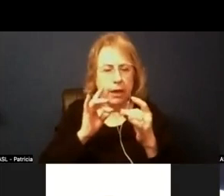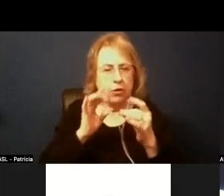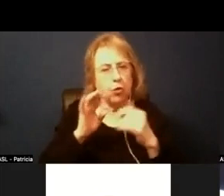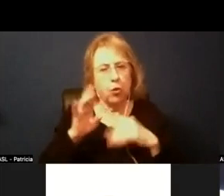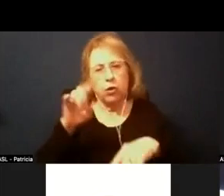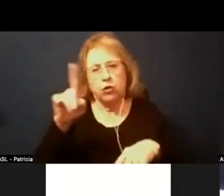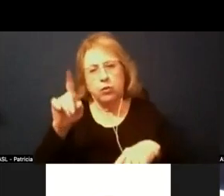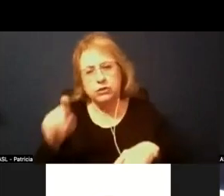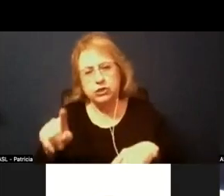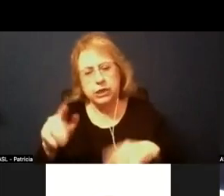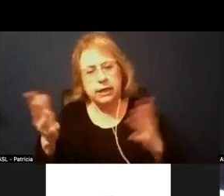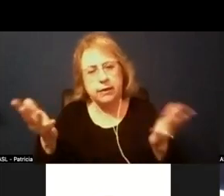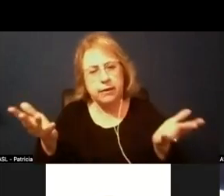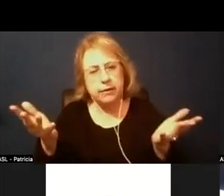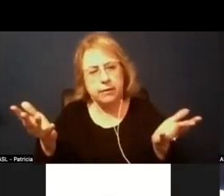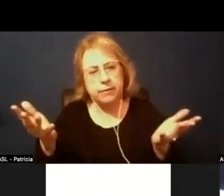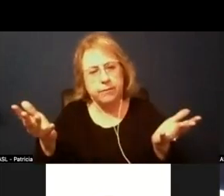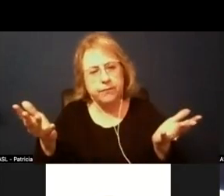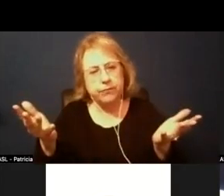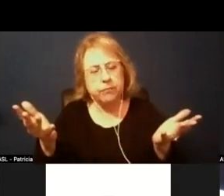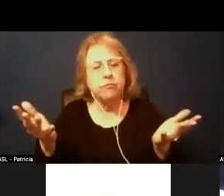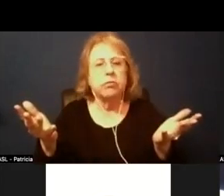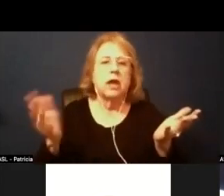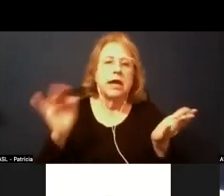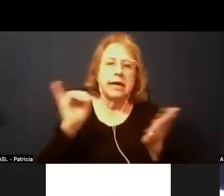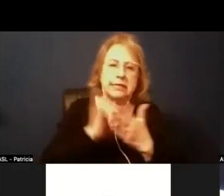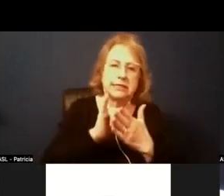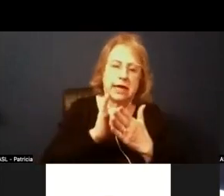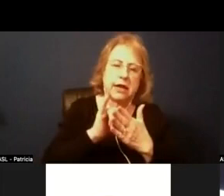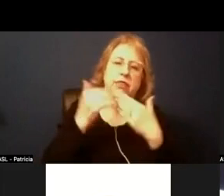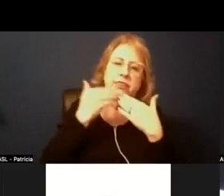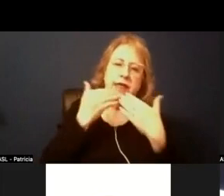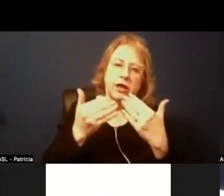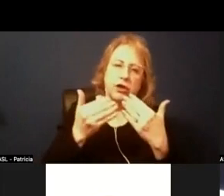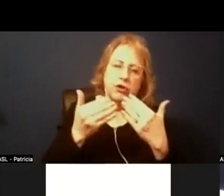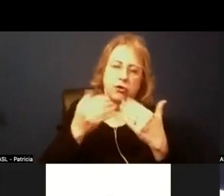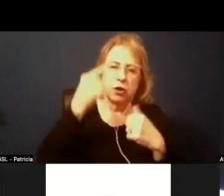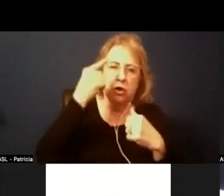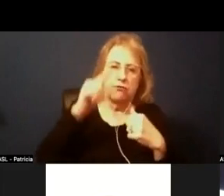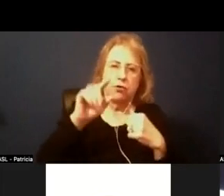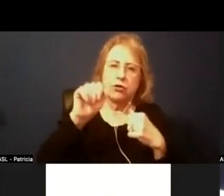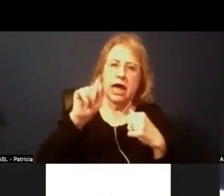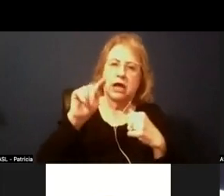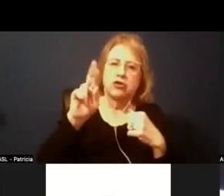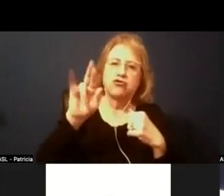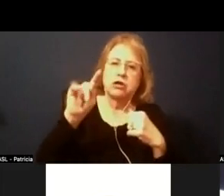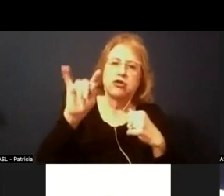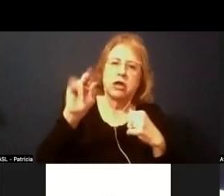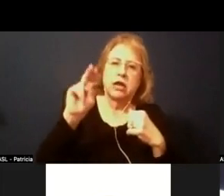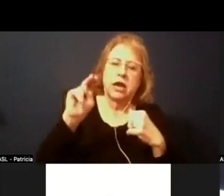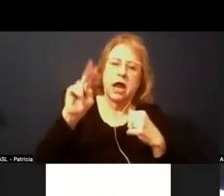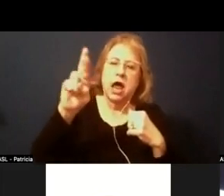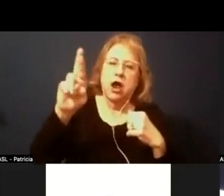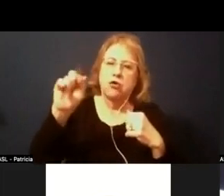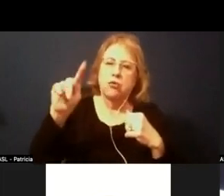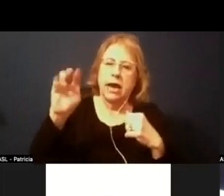i got some more comment is that um thank you for the attrition rate uh data um what i what